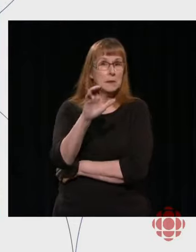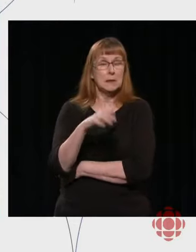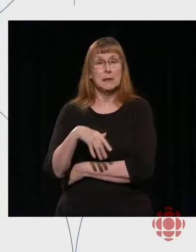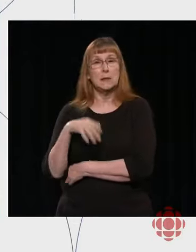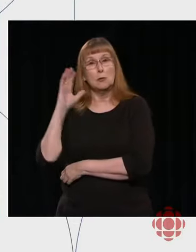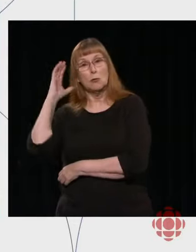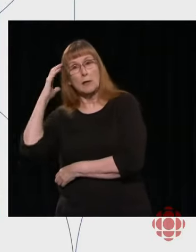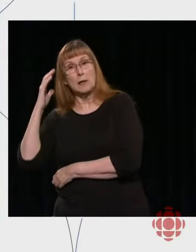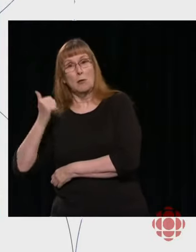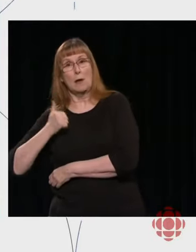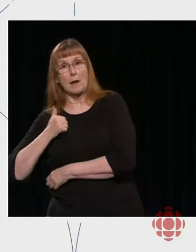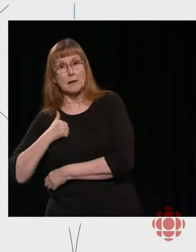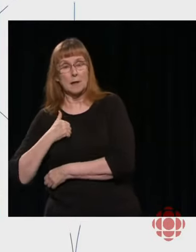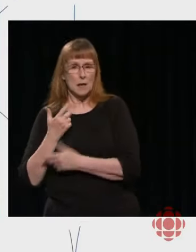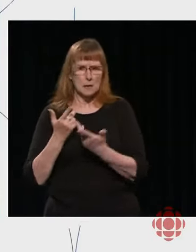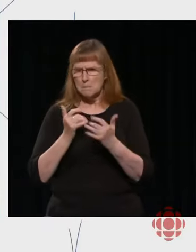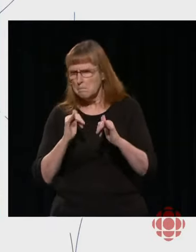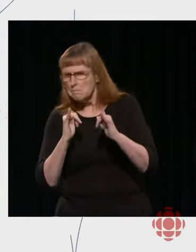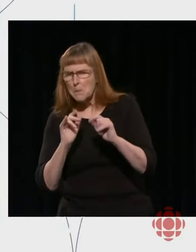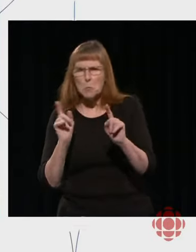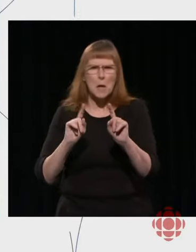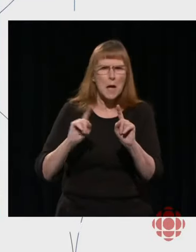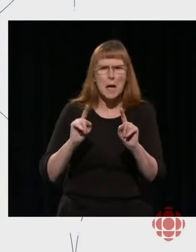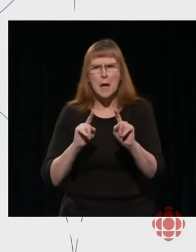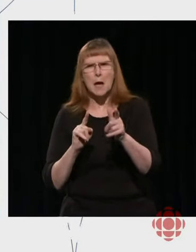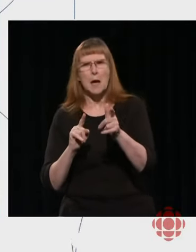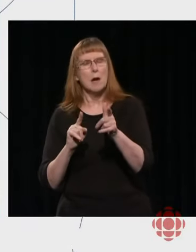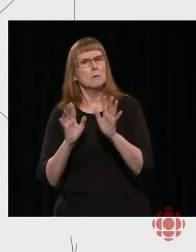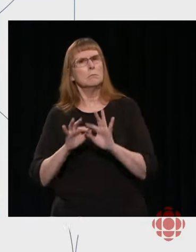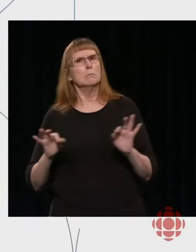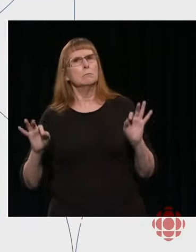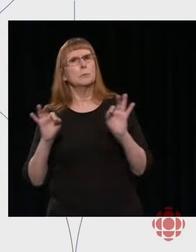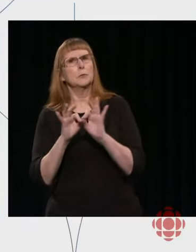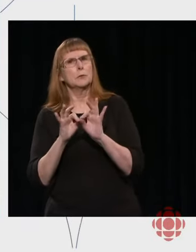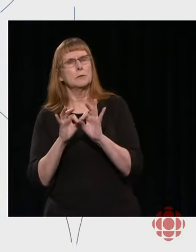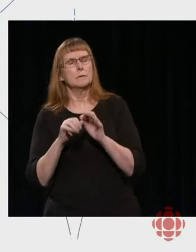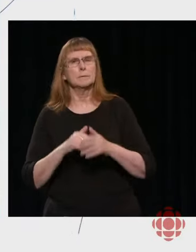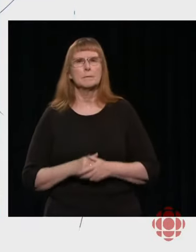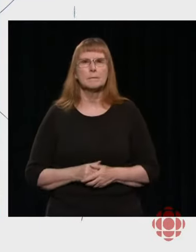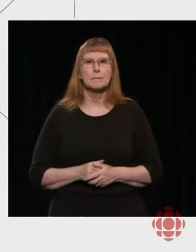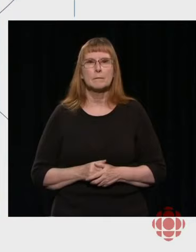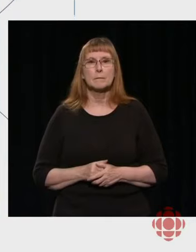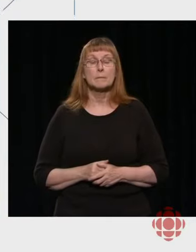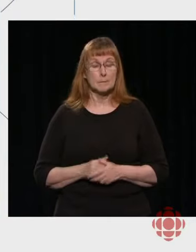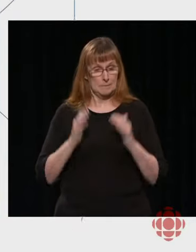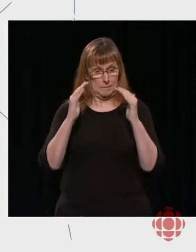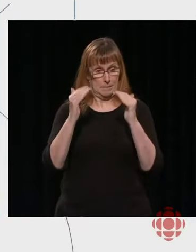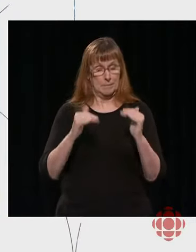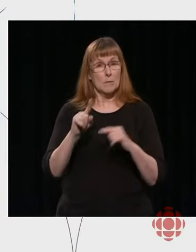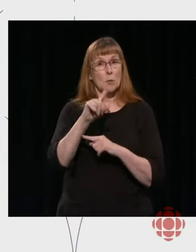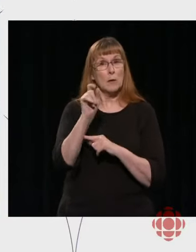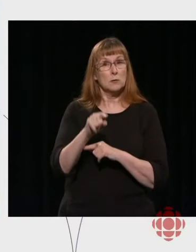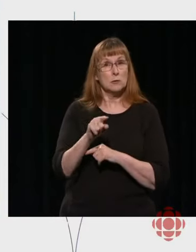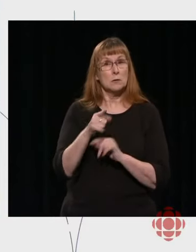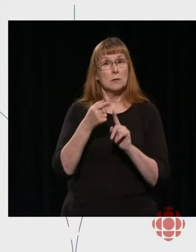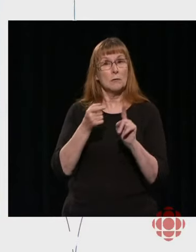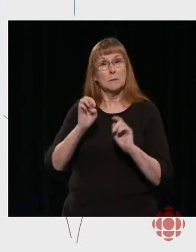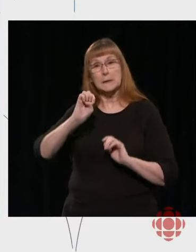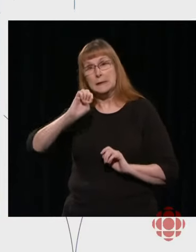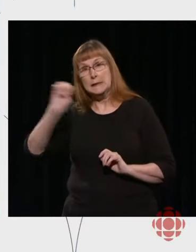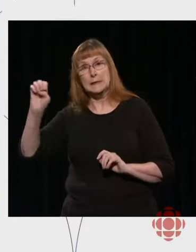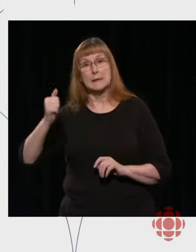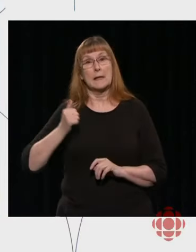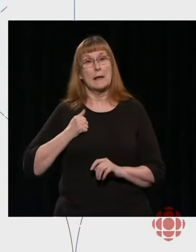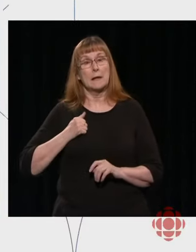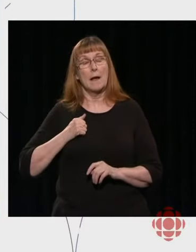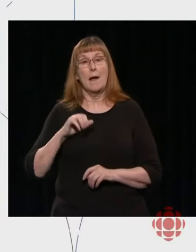room for us. The next question comes from Acadia. So for people on Facebook or